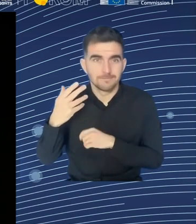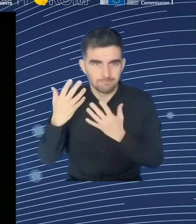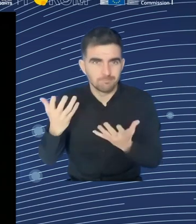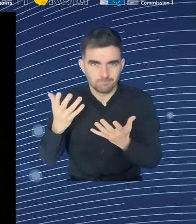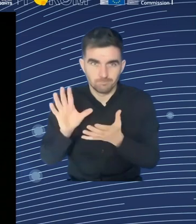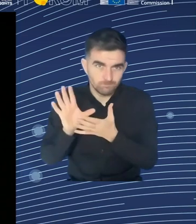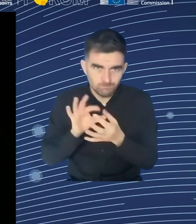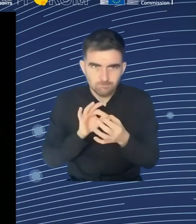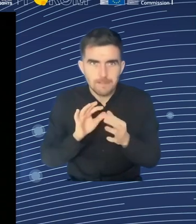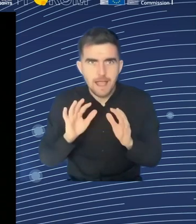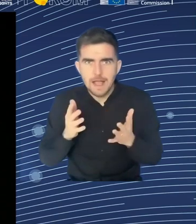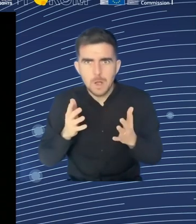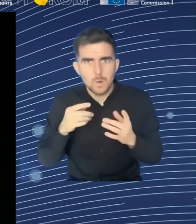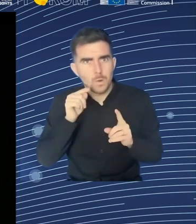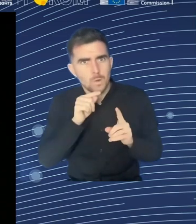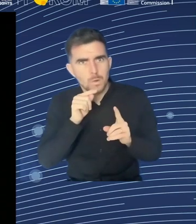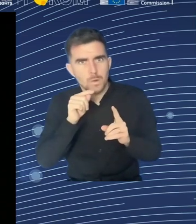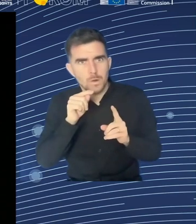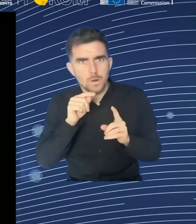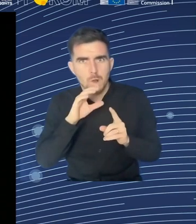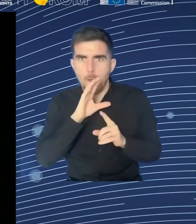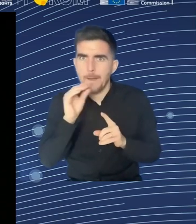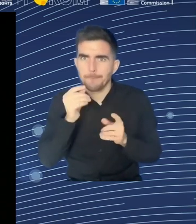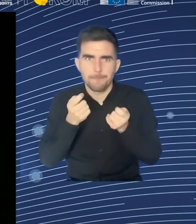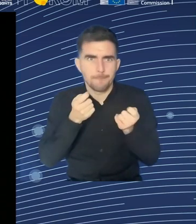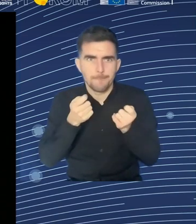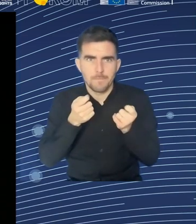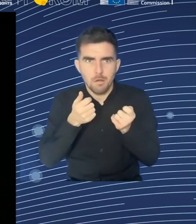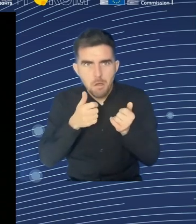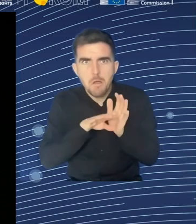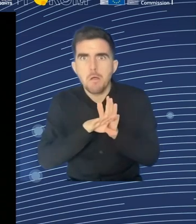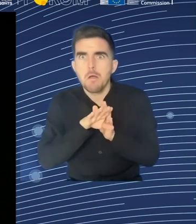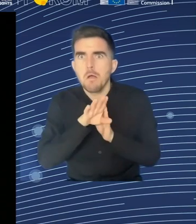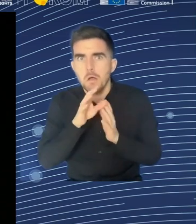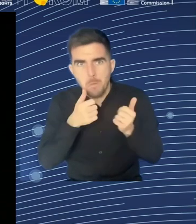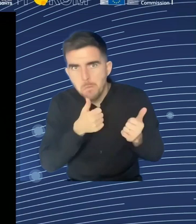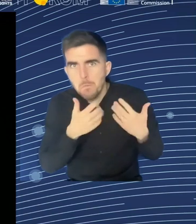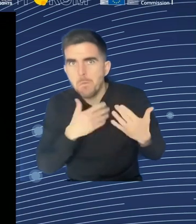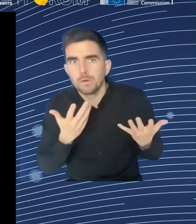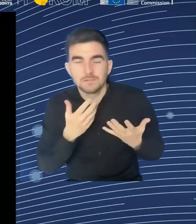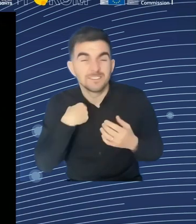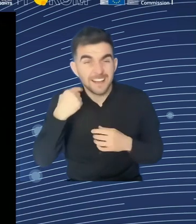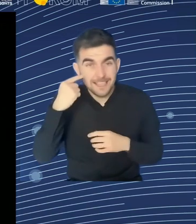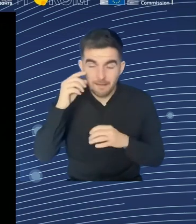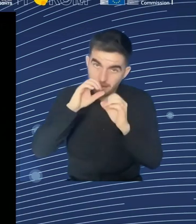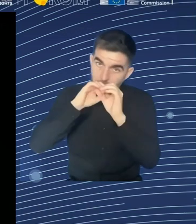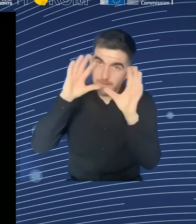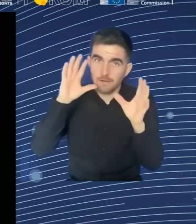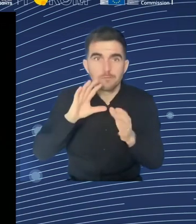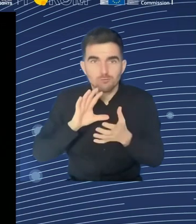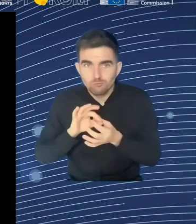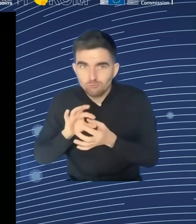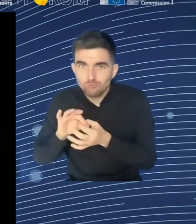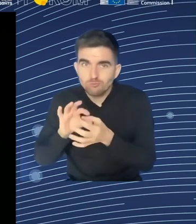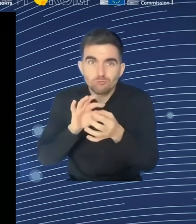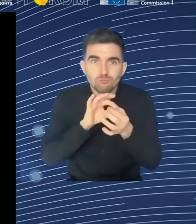to make sure that people participate more, but also that we have the kind of training that are going to strengthen the position of the people and